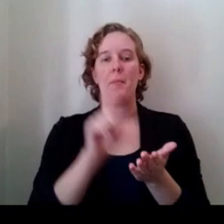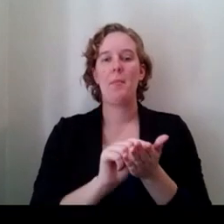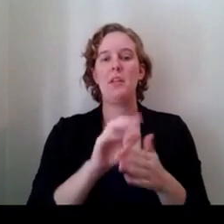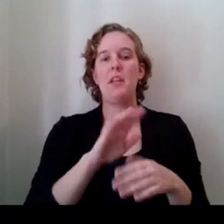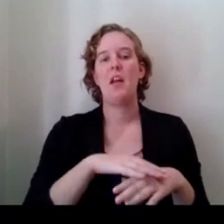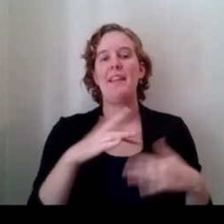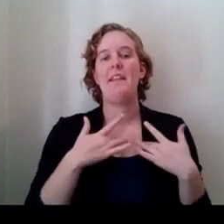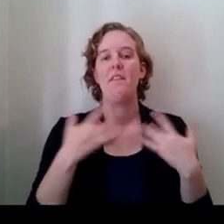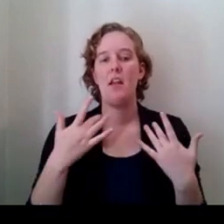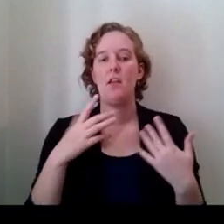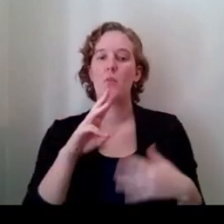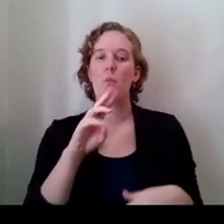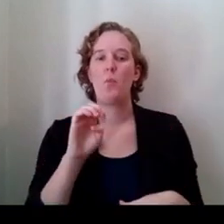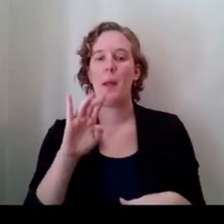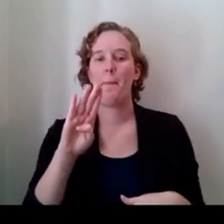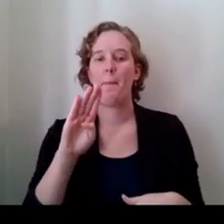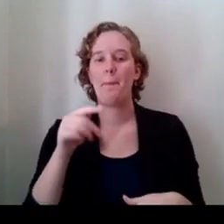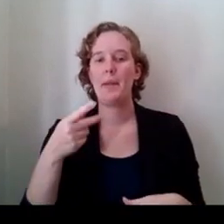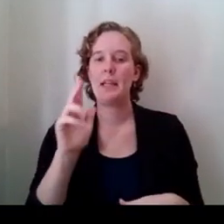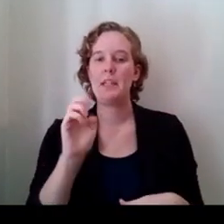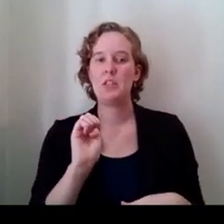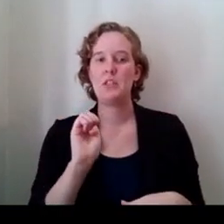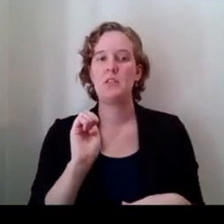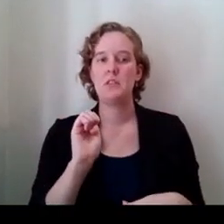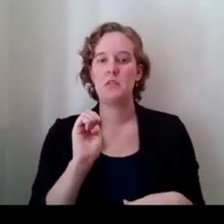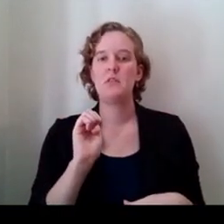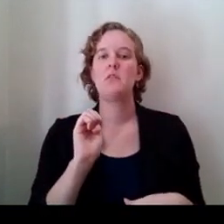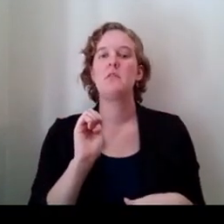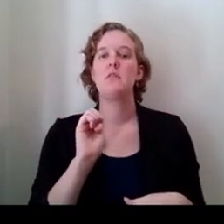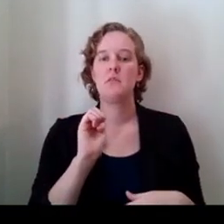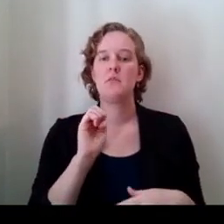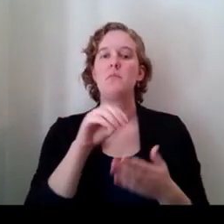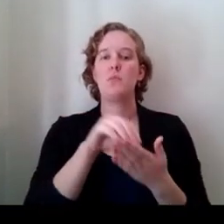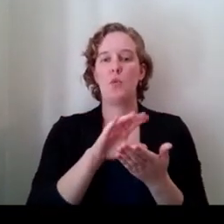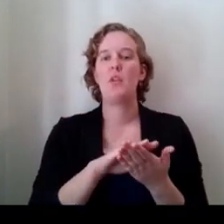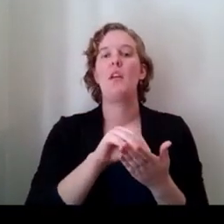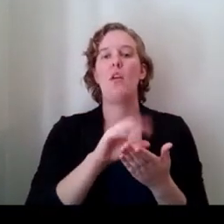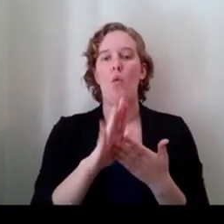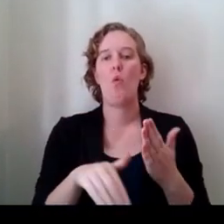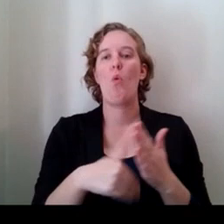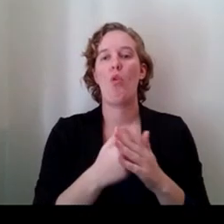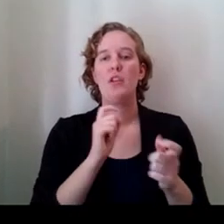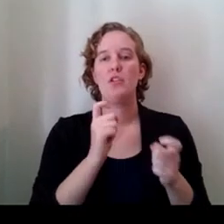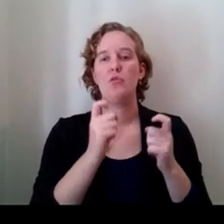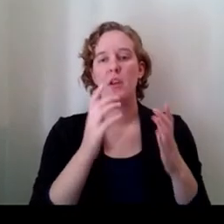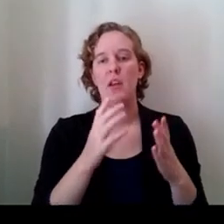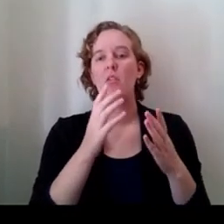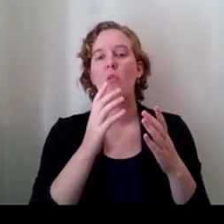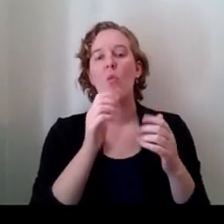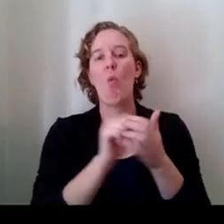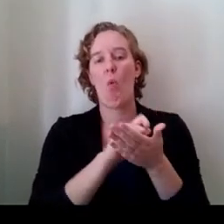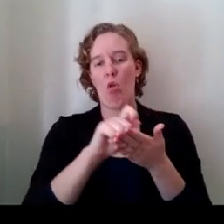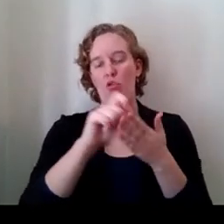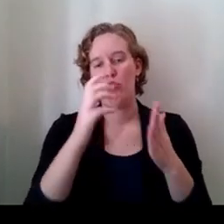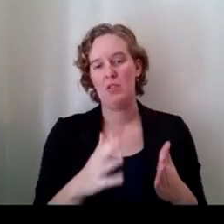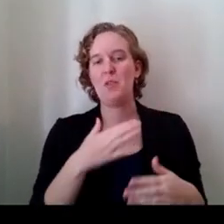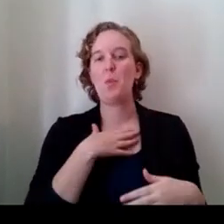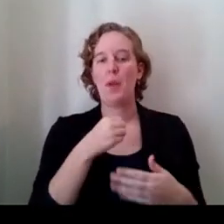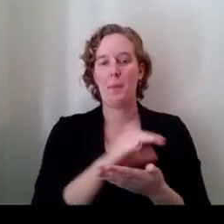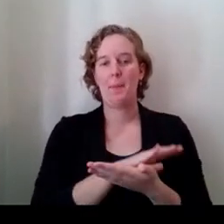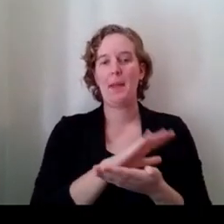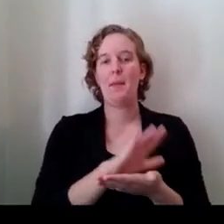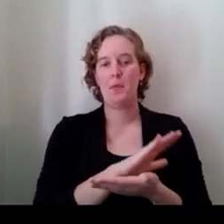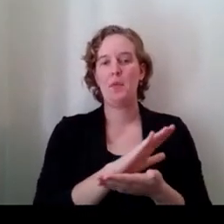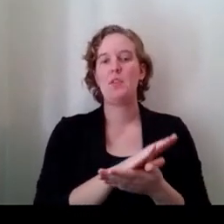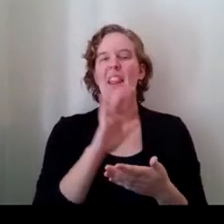page citing all contributing authors. These white papers will be the tangible outcomes of